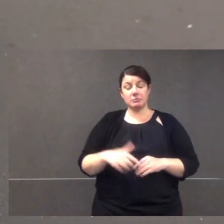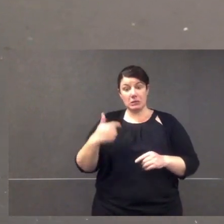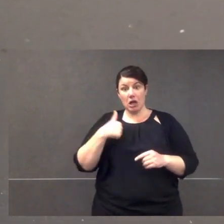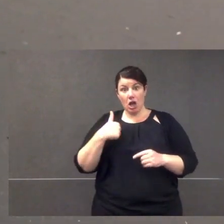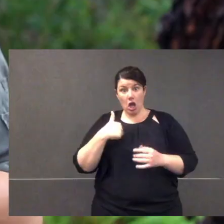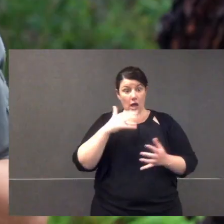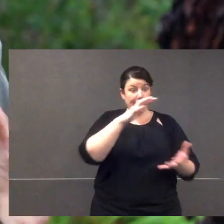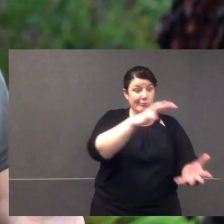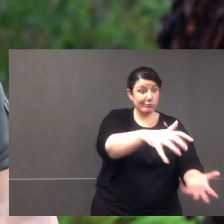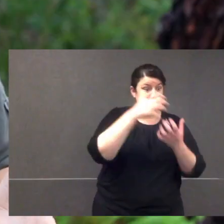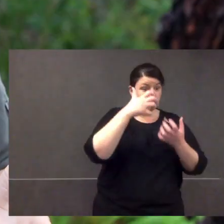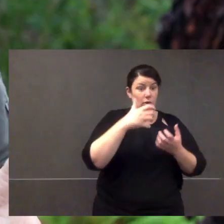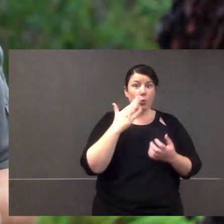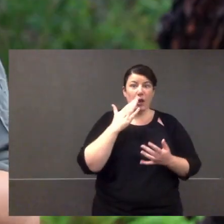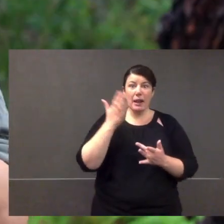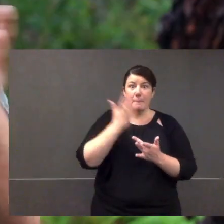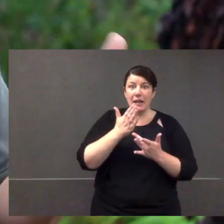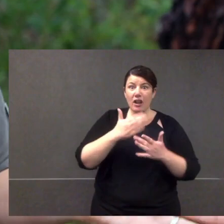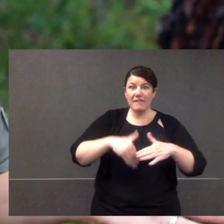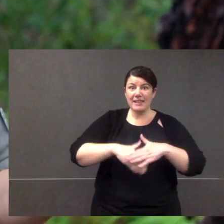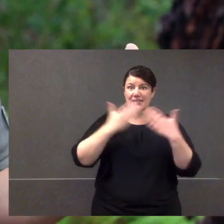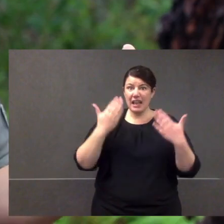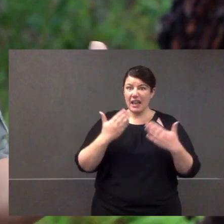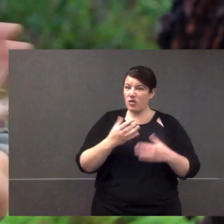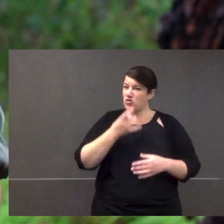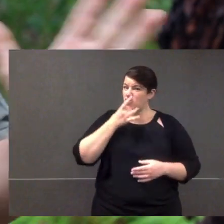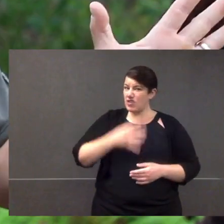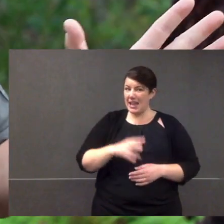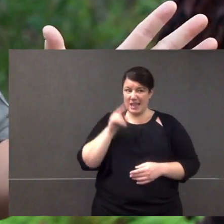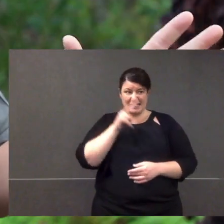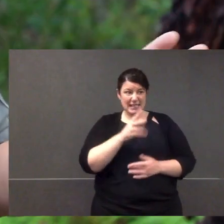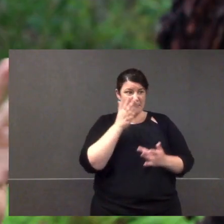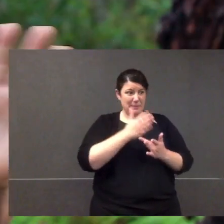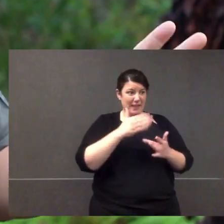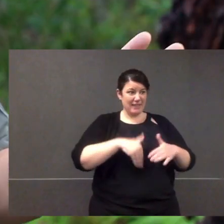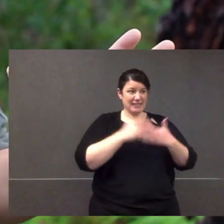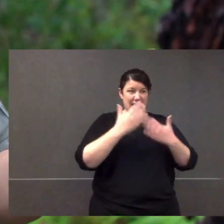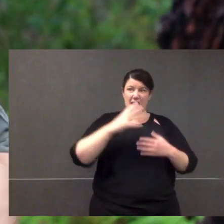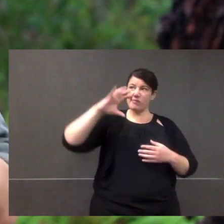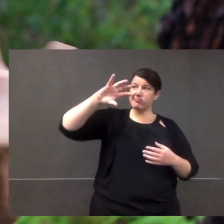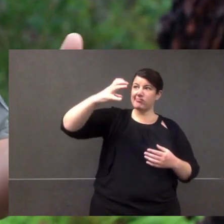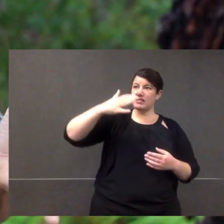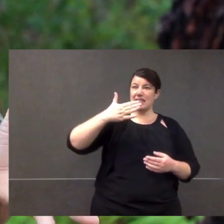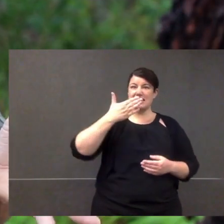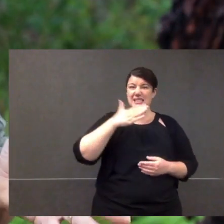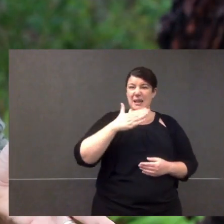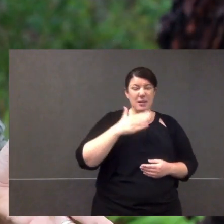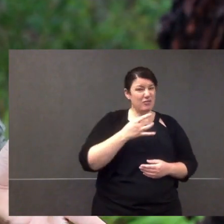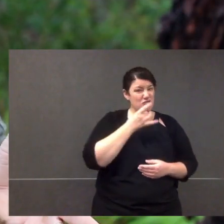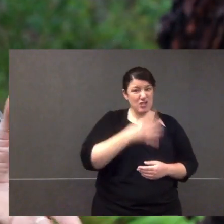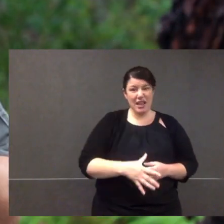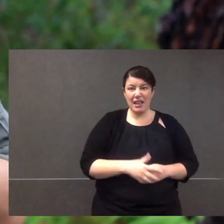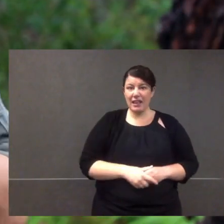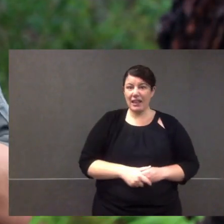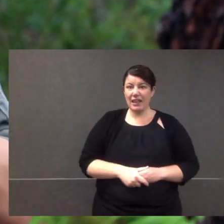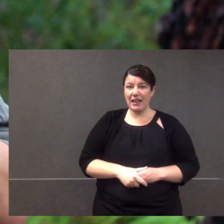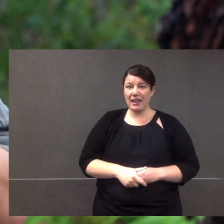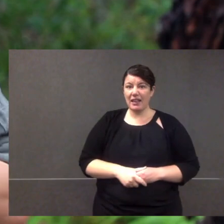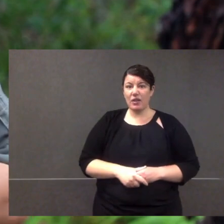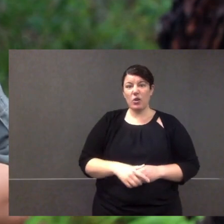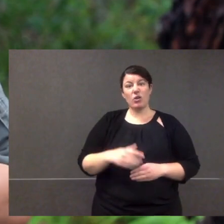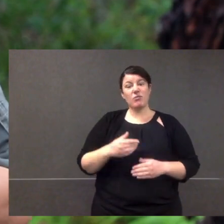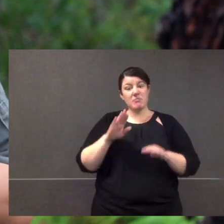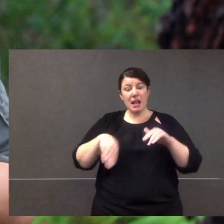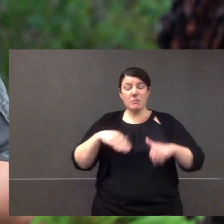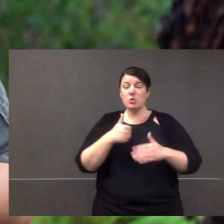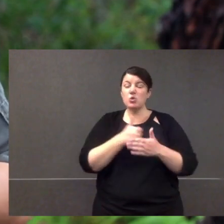when they come in to give you an idea, they were caught in the middle of the day. You shouldn't see a platypus in the middle of the day, not when it's hot in the middle of summer, and their